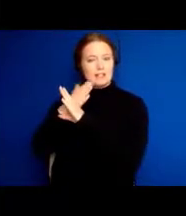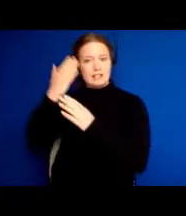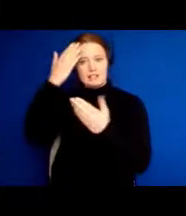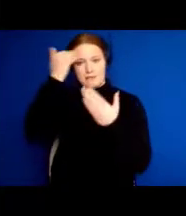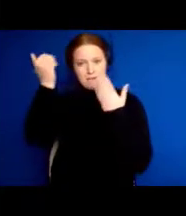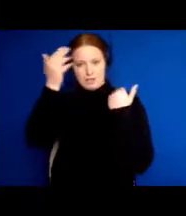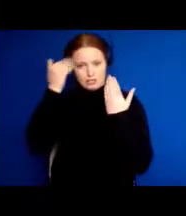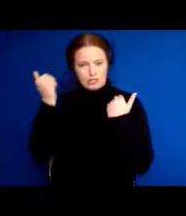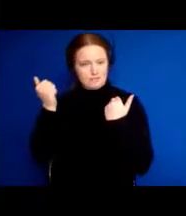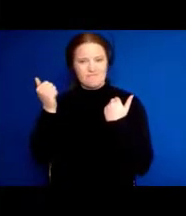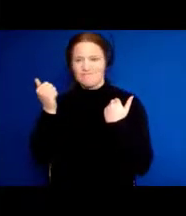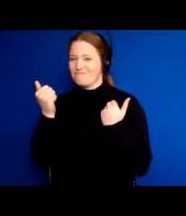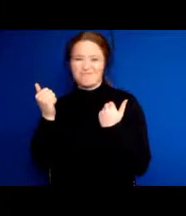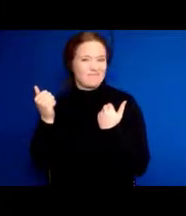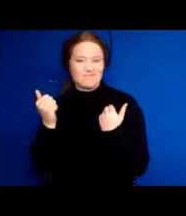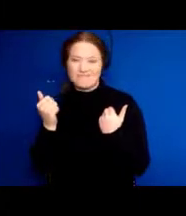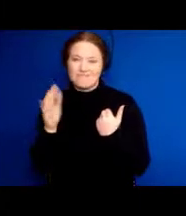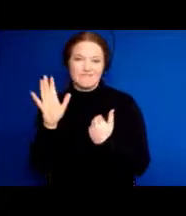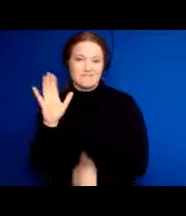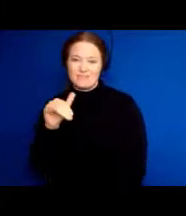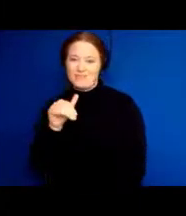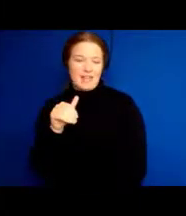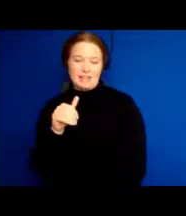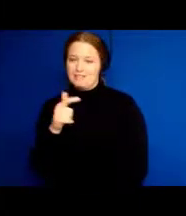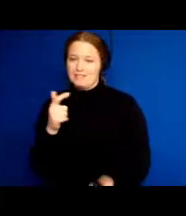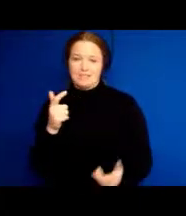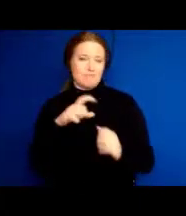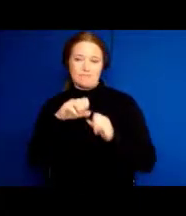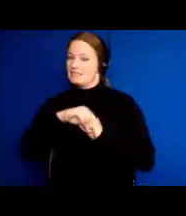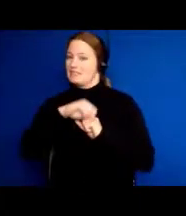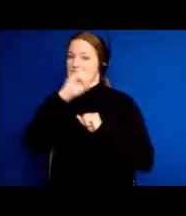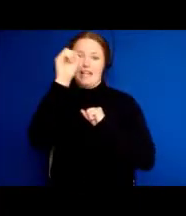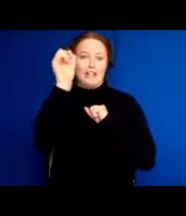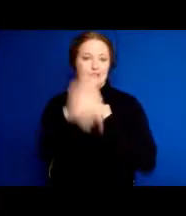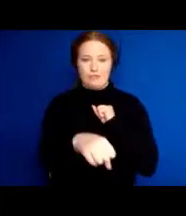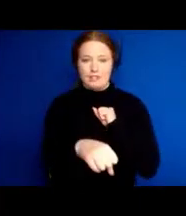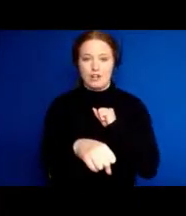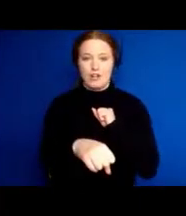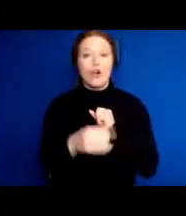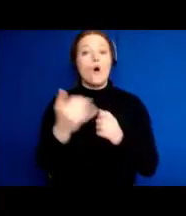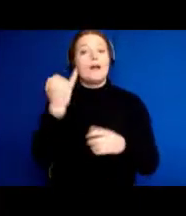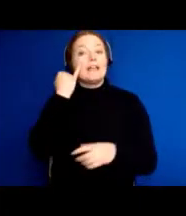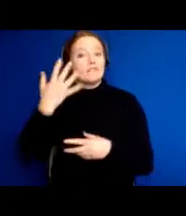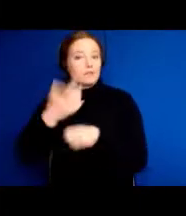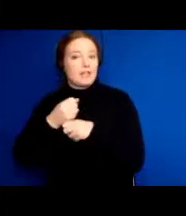evidence. So, you know, it's good to get a hearing aid if you need to hear things louder.